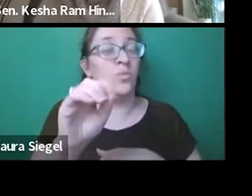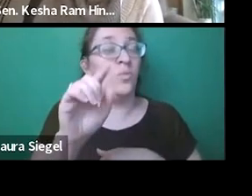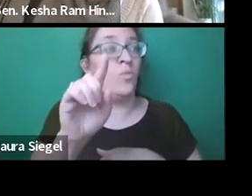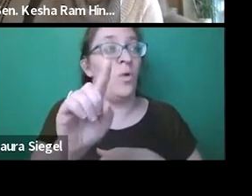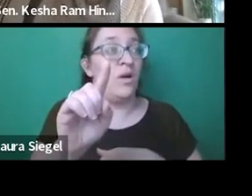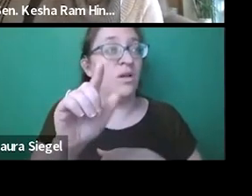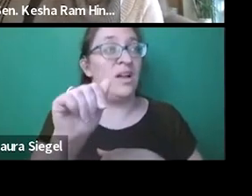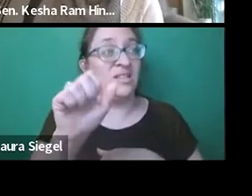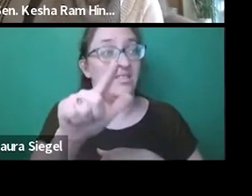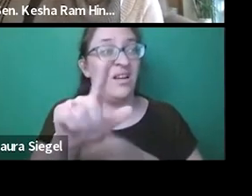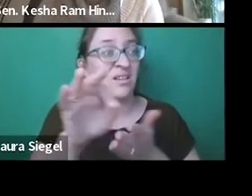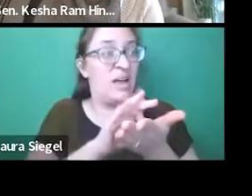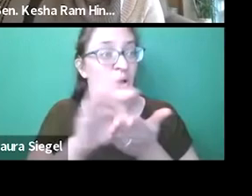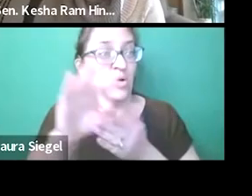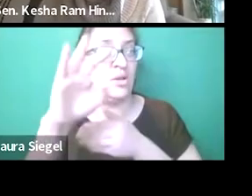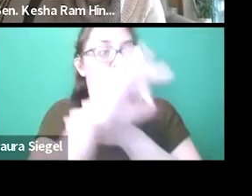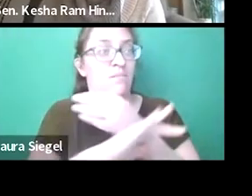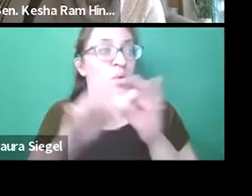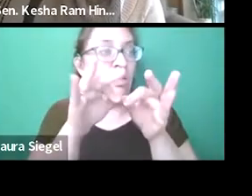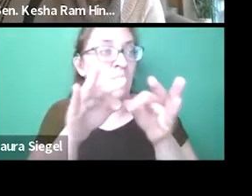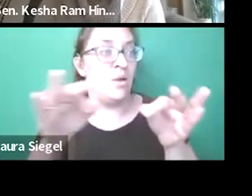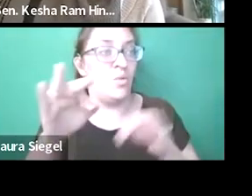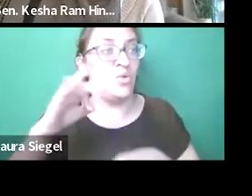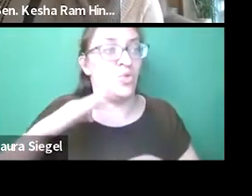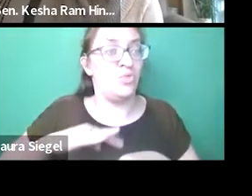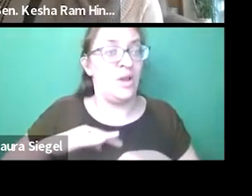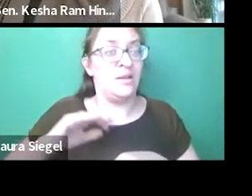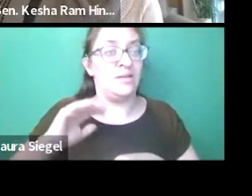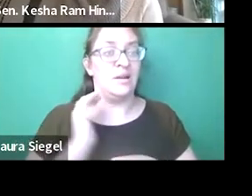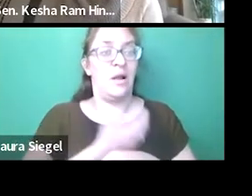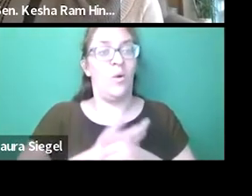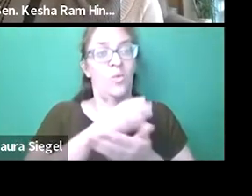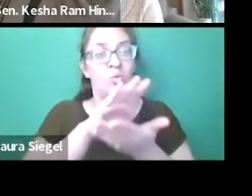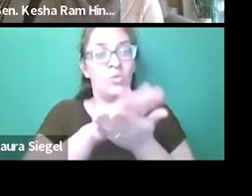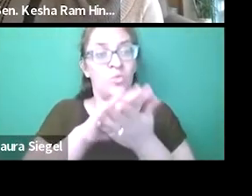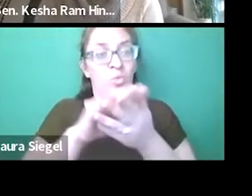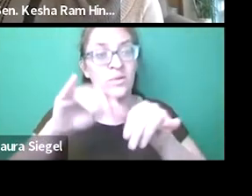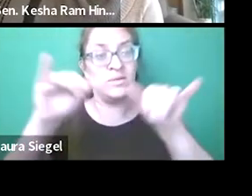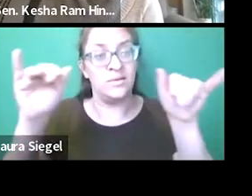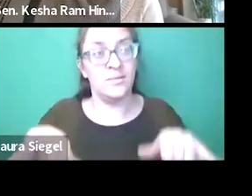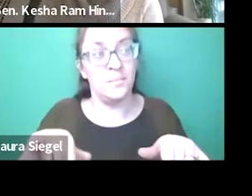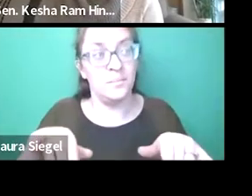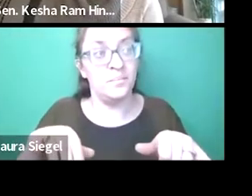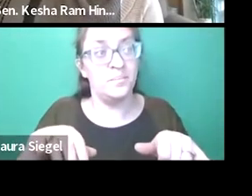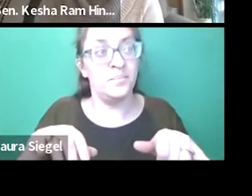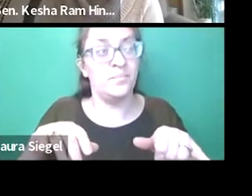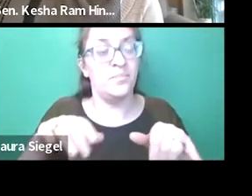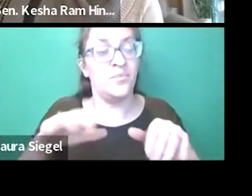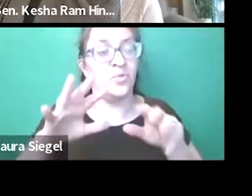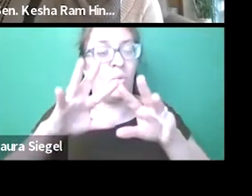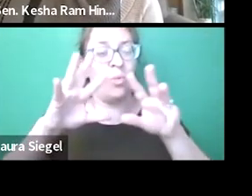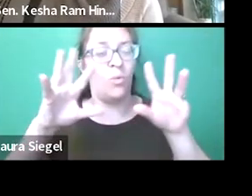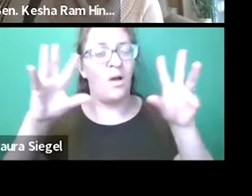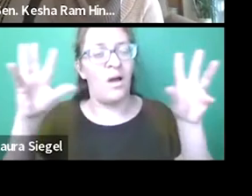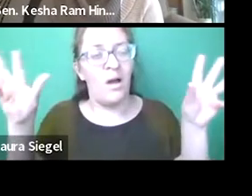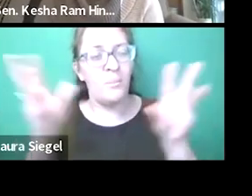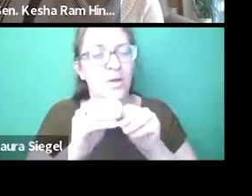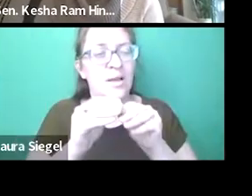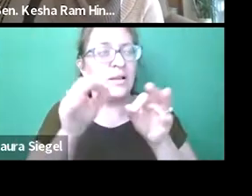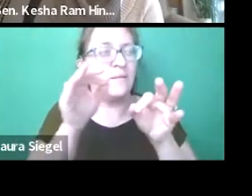23, Subchapter 001, ASL counts as a foreign language credit in our Vermont school systems.